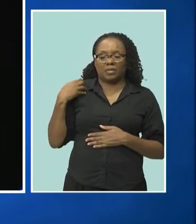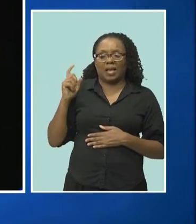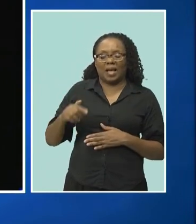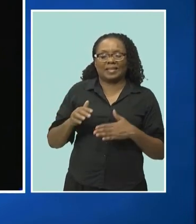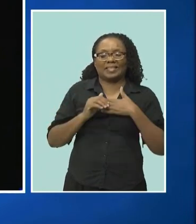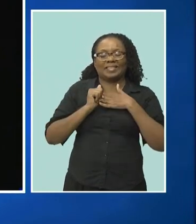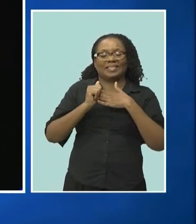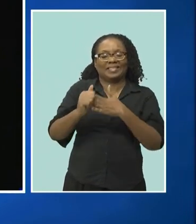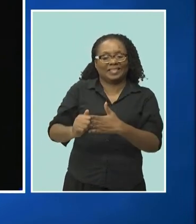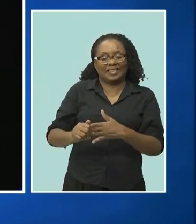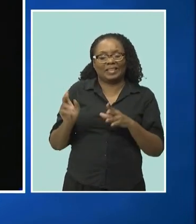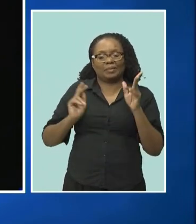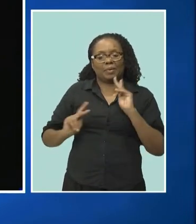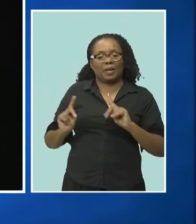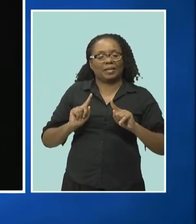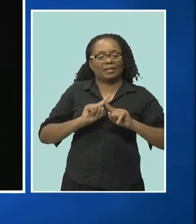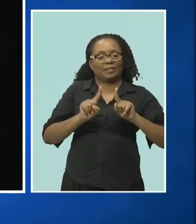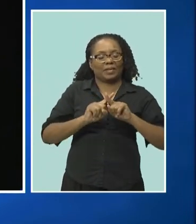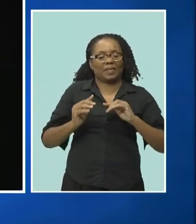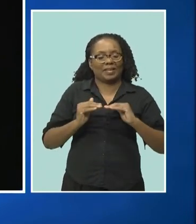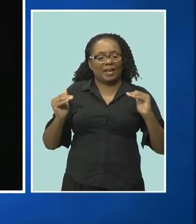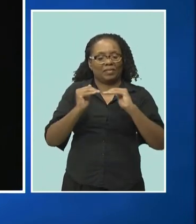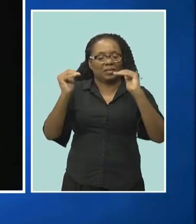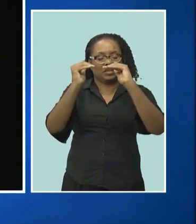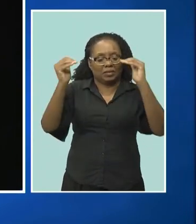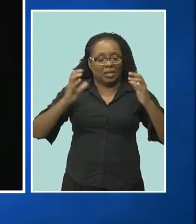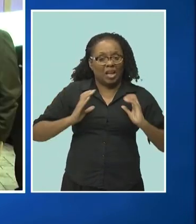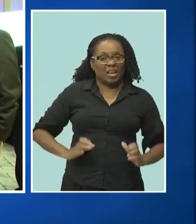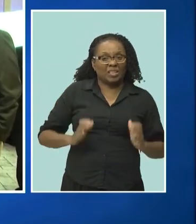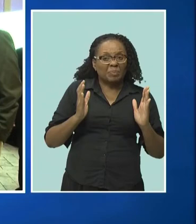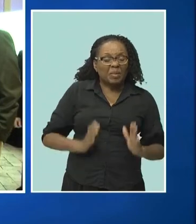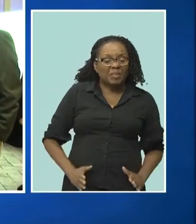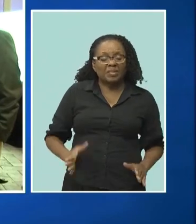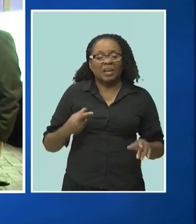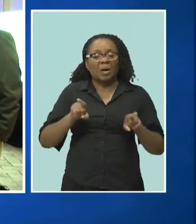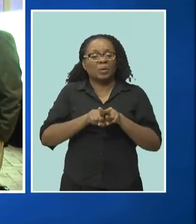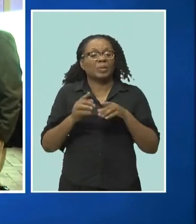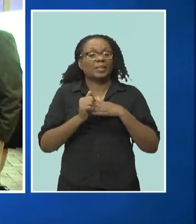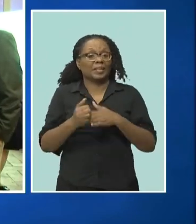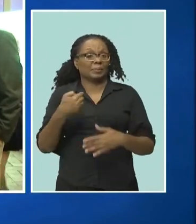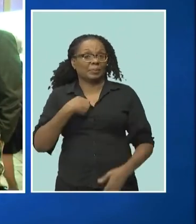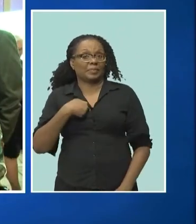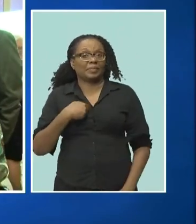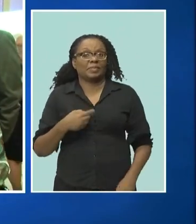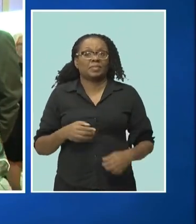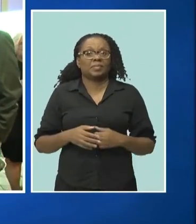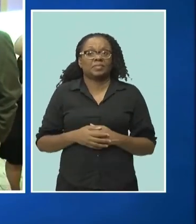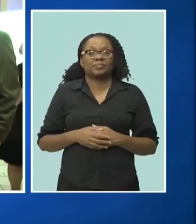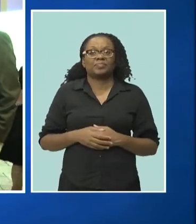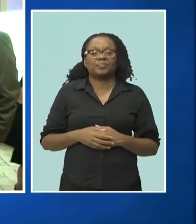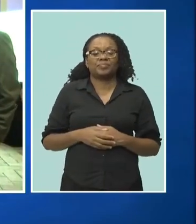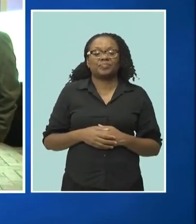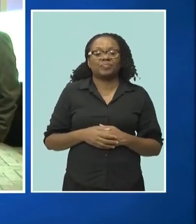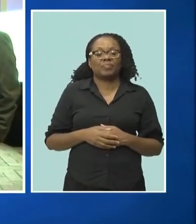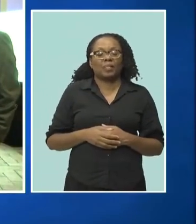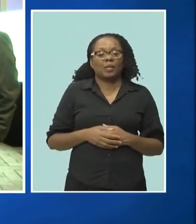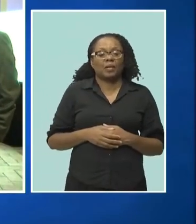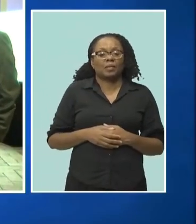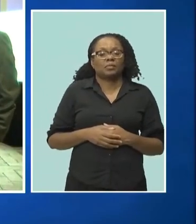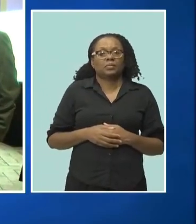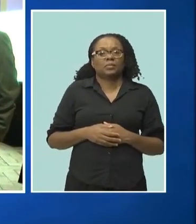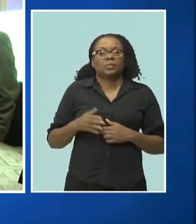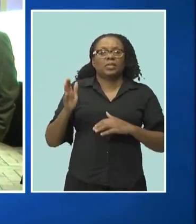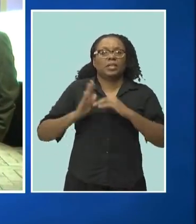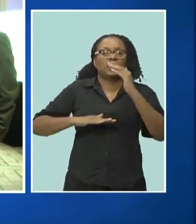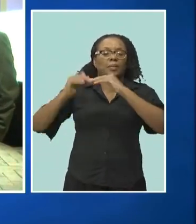of our suppliers, our customers, and also me. During the celebrations, sections of the building was named in honor of founders